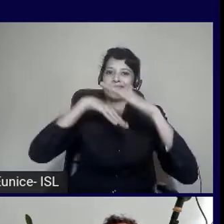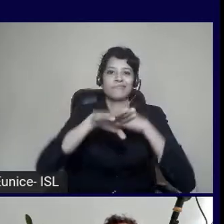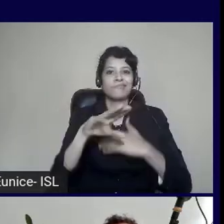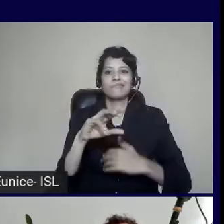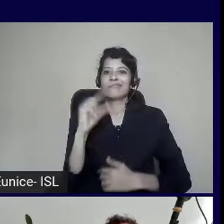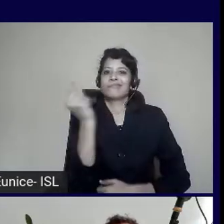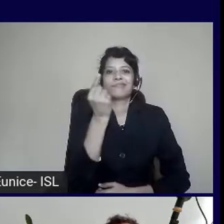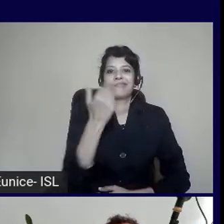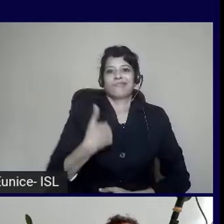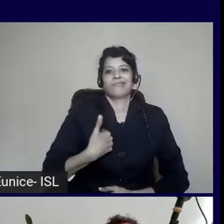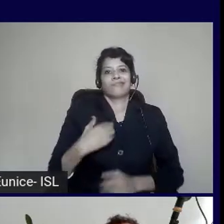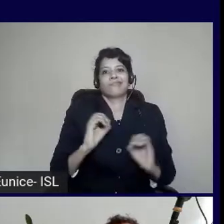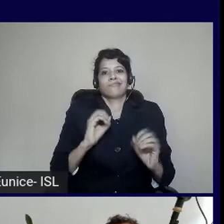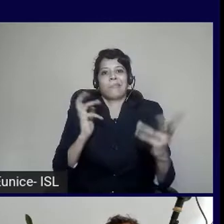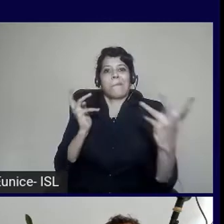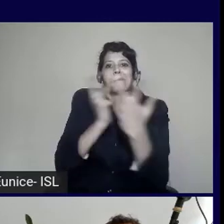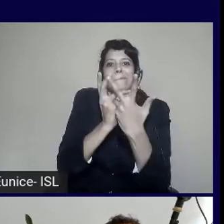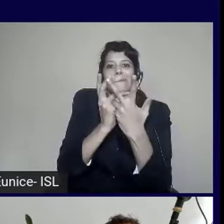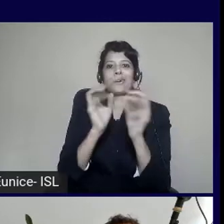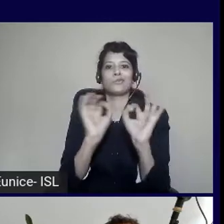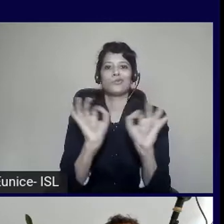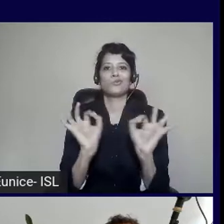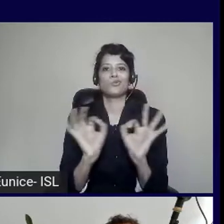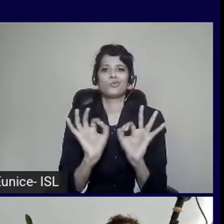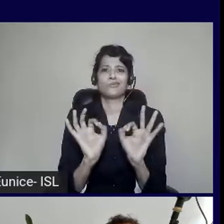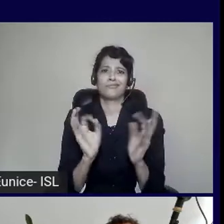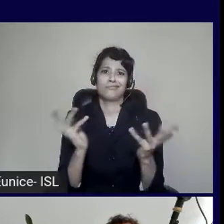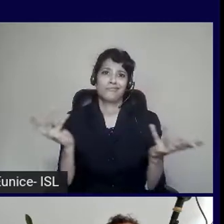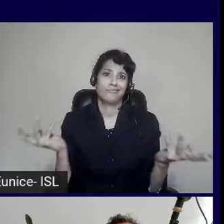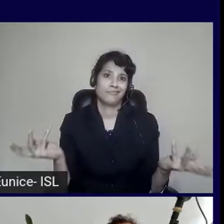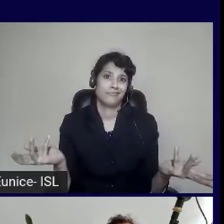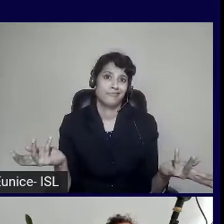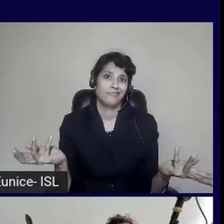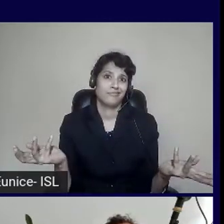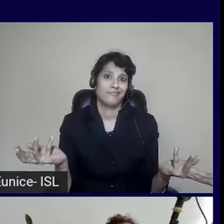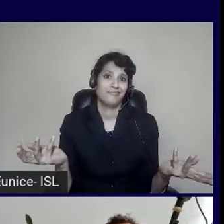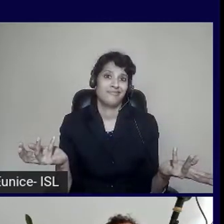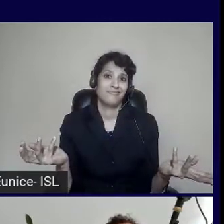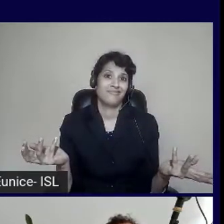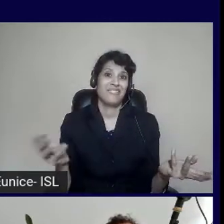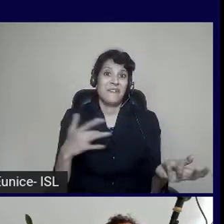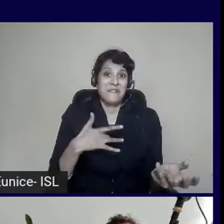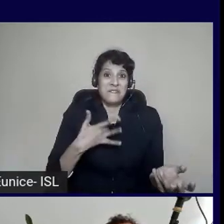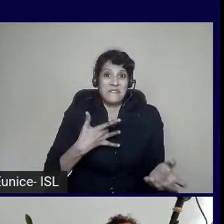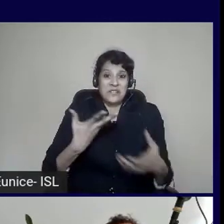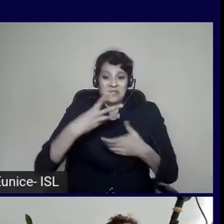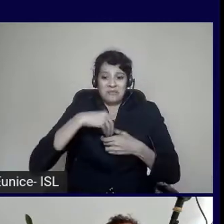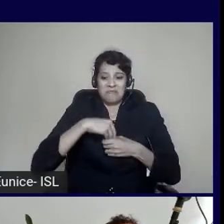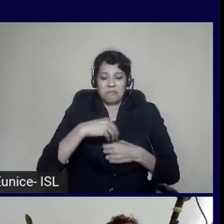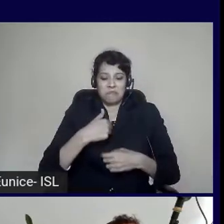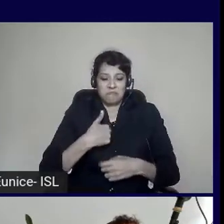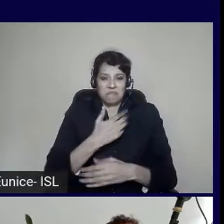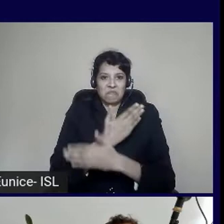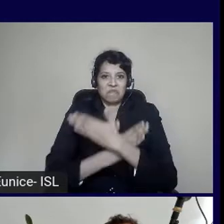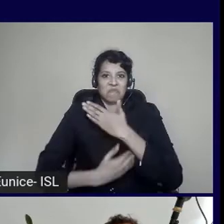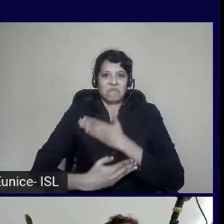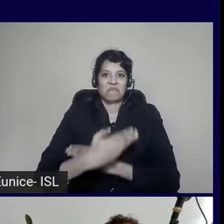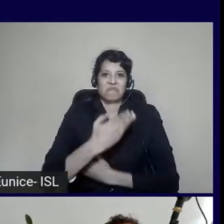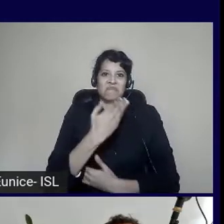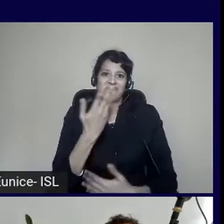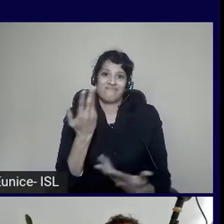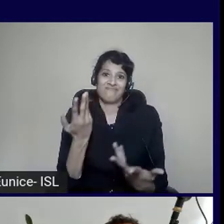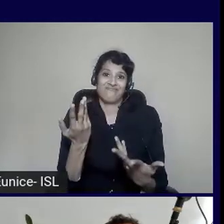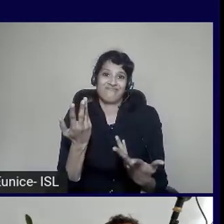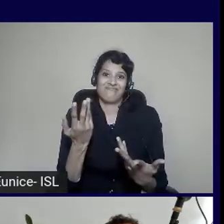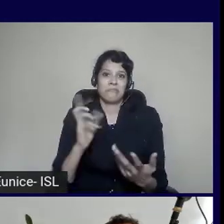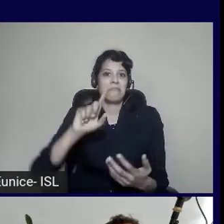didn't actually cater for accessibility. As a result, they made me feel disabled. And I never used that product again after